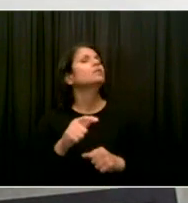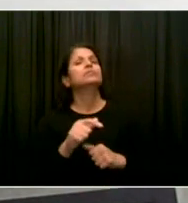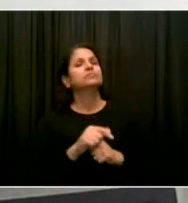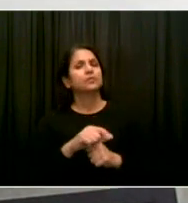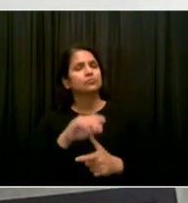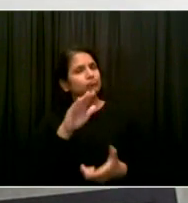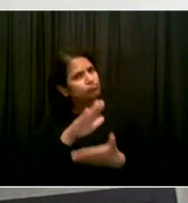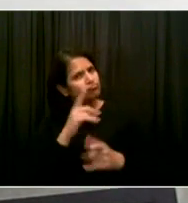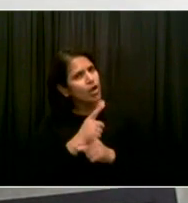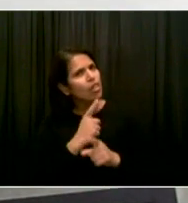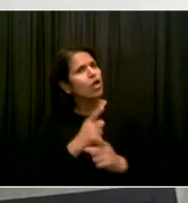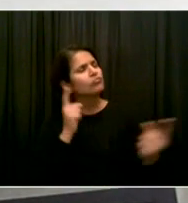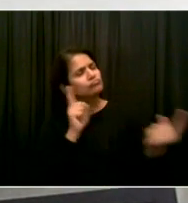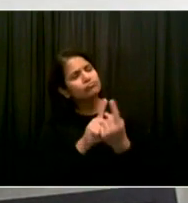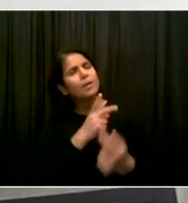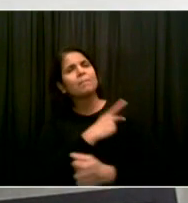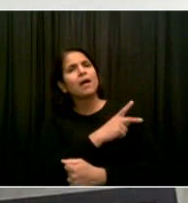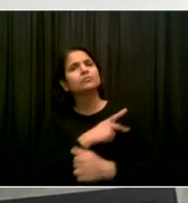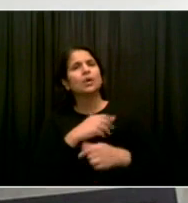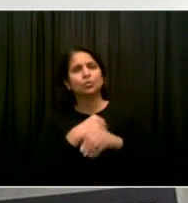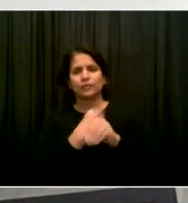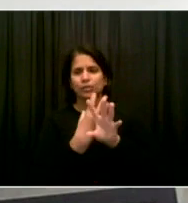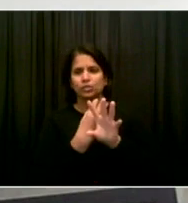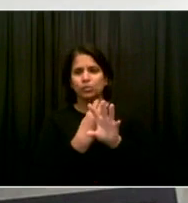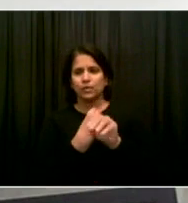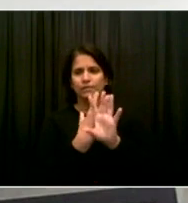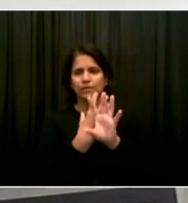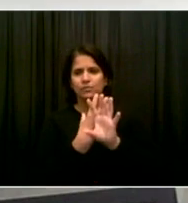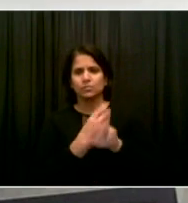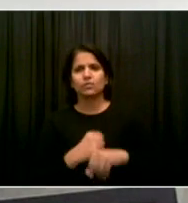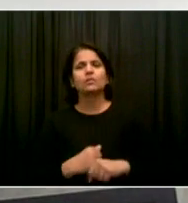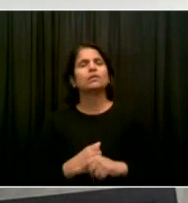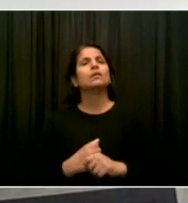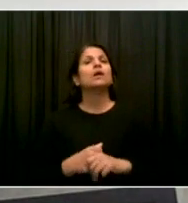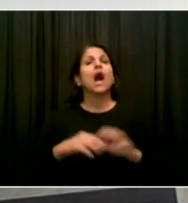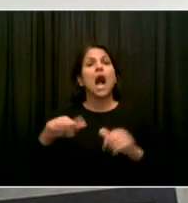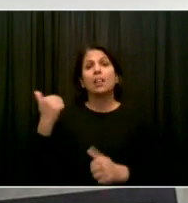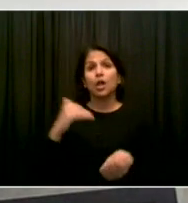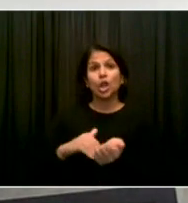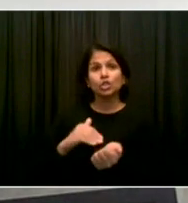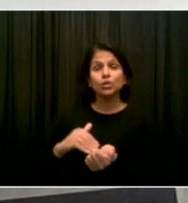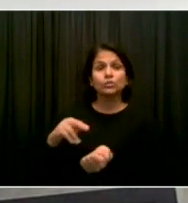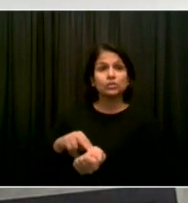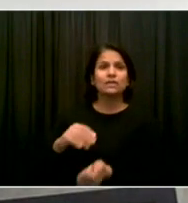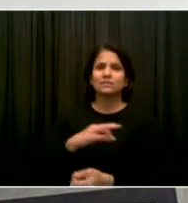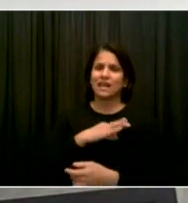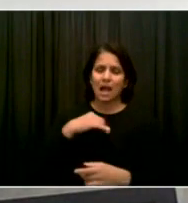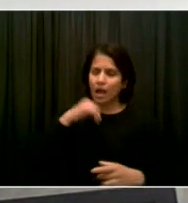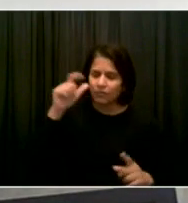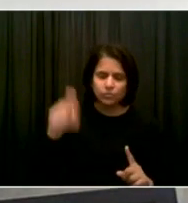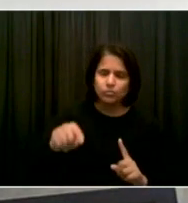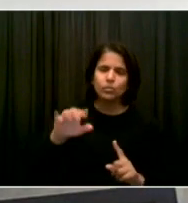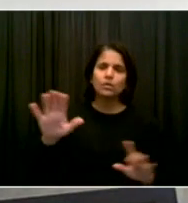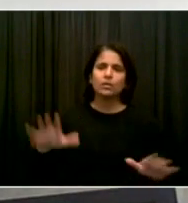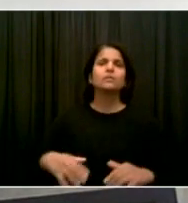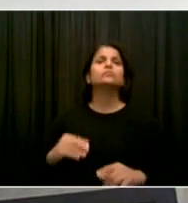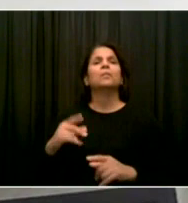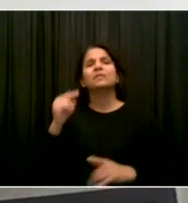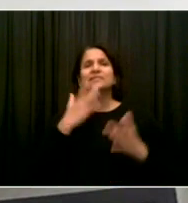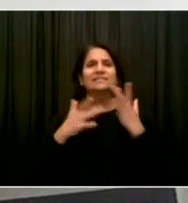But we won't need the same support staff. We'll maintain skeleton crews in our